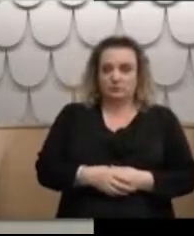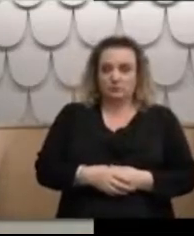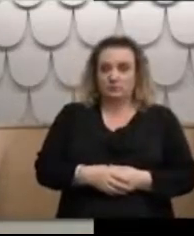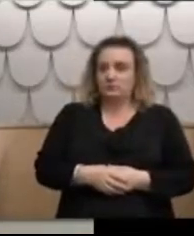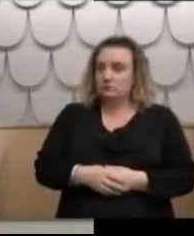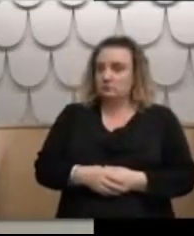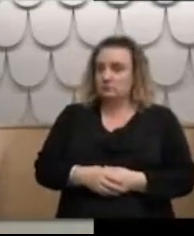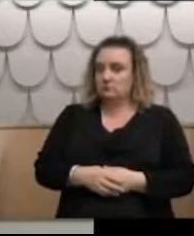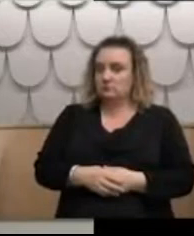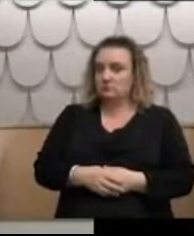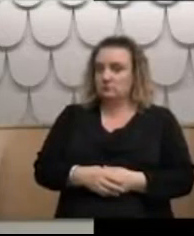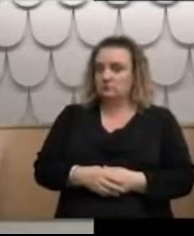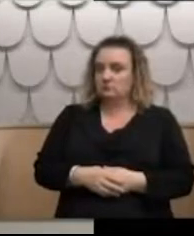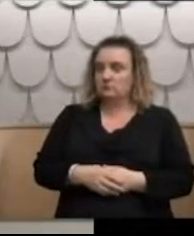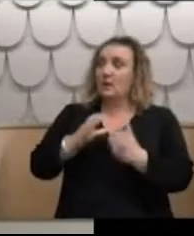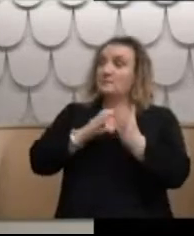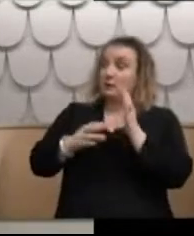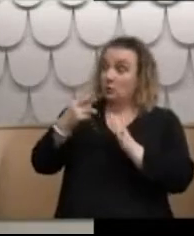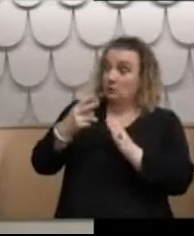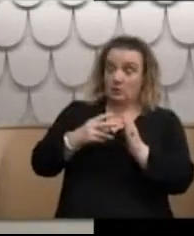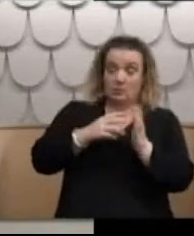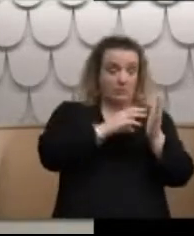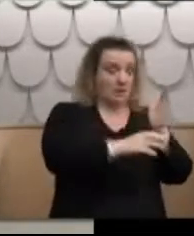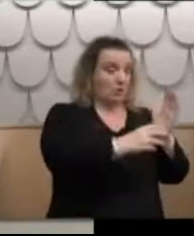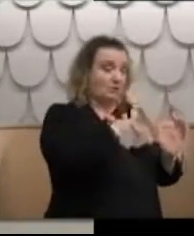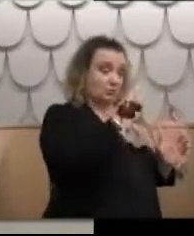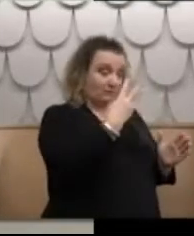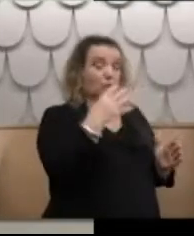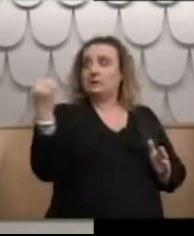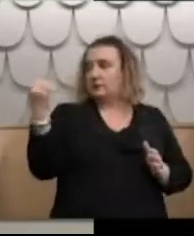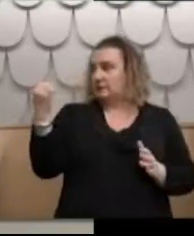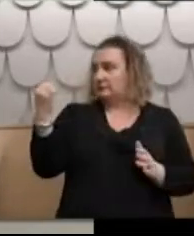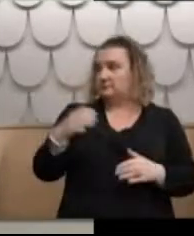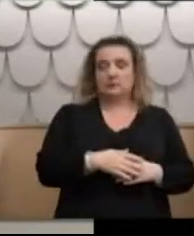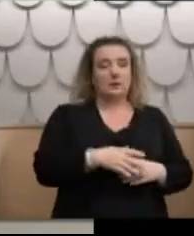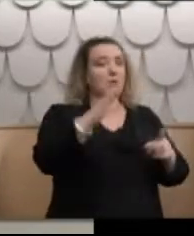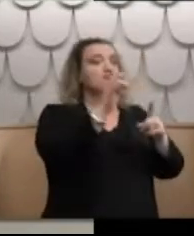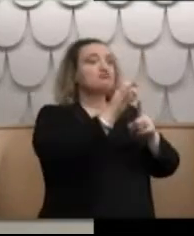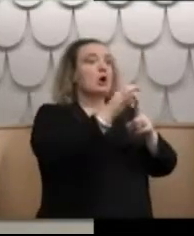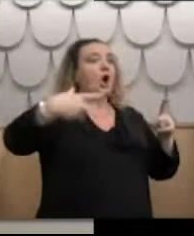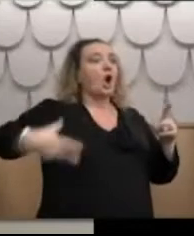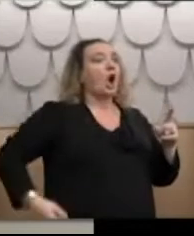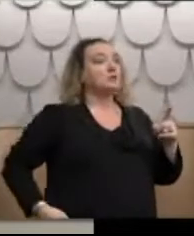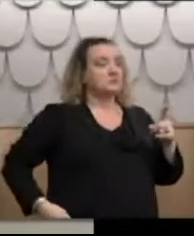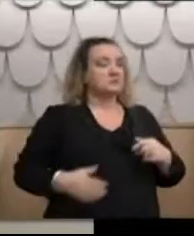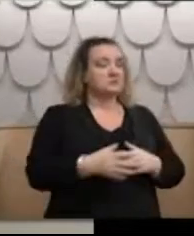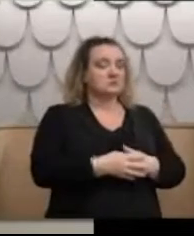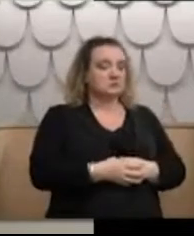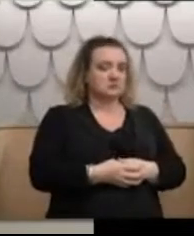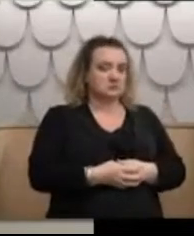Moving on to paragraph 24. Aye. I was given Peraldehyde while I was in Lake Ellets.